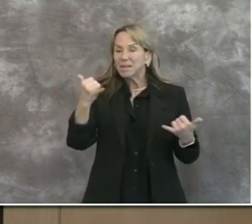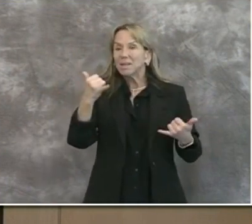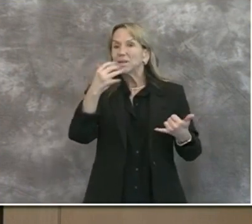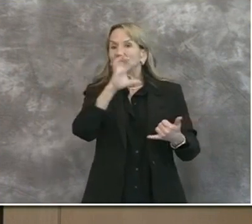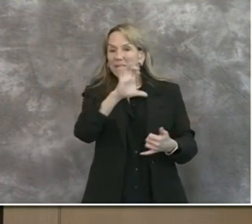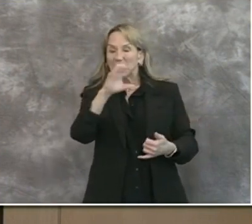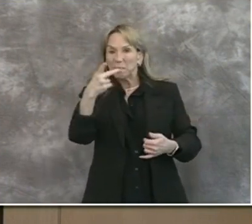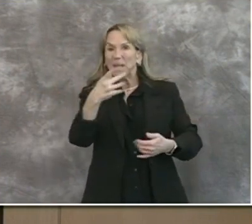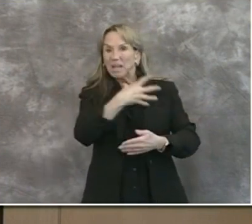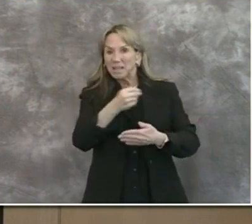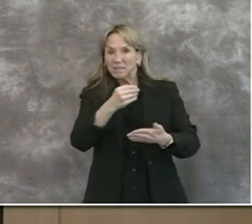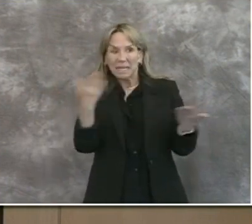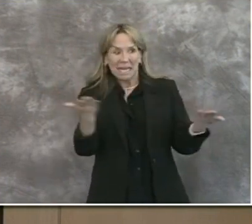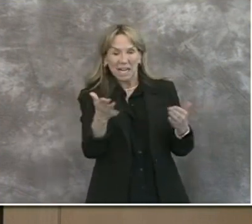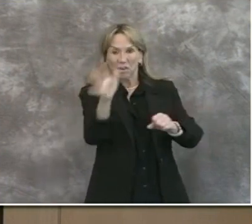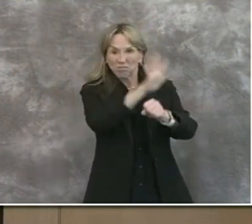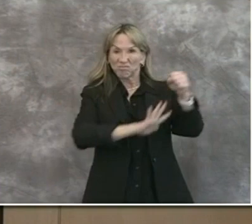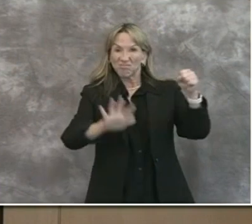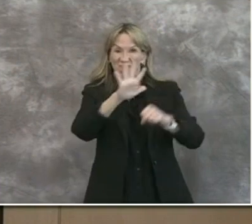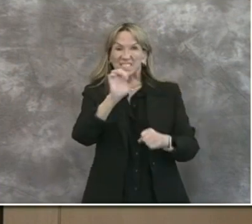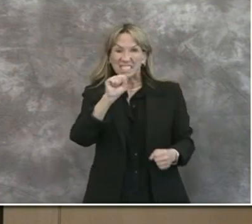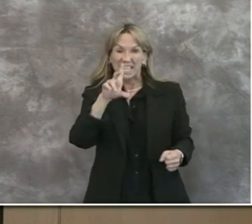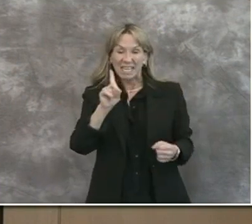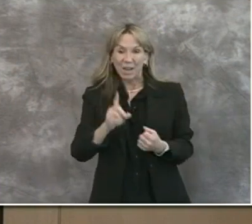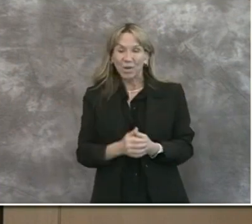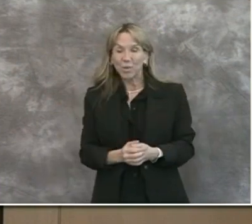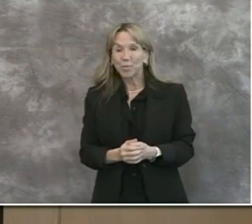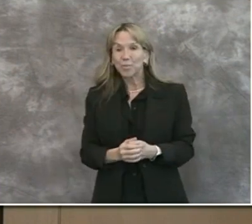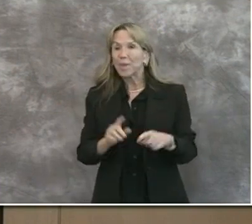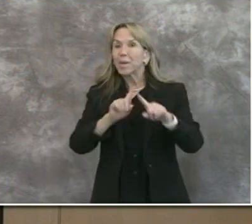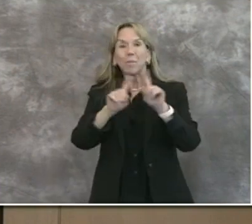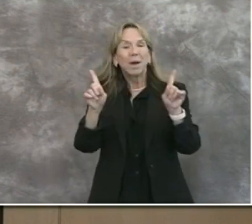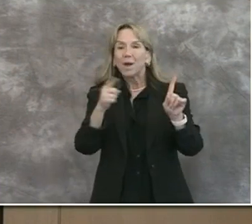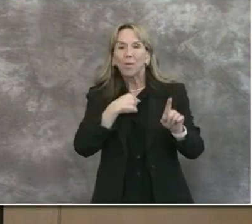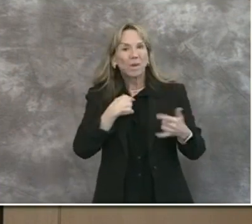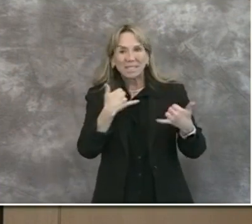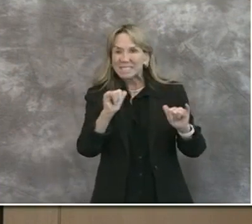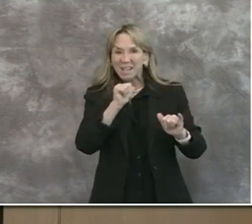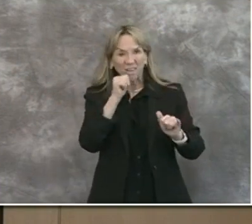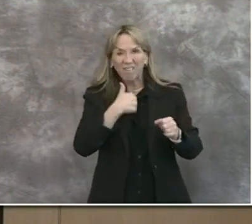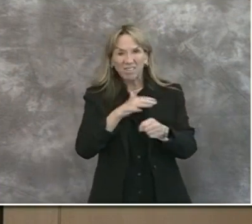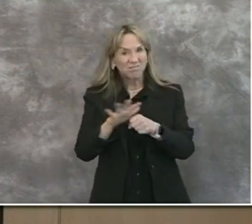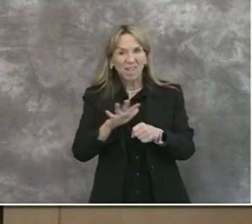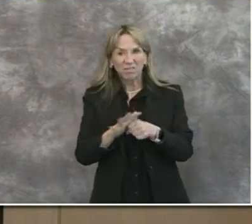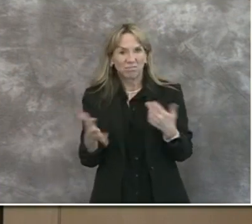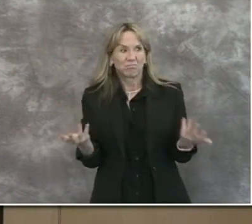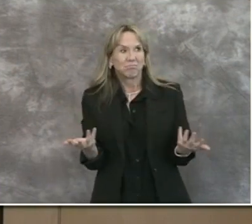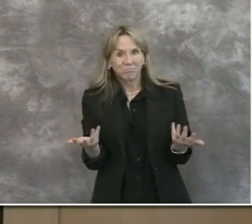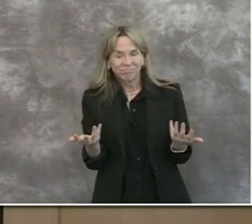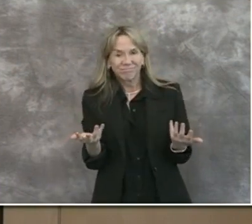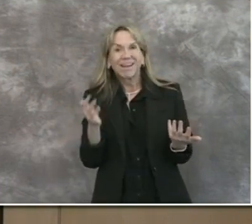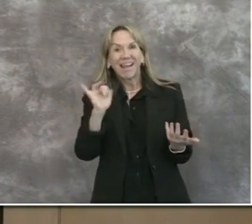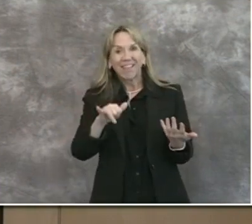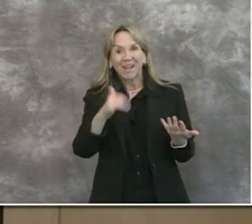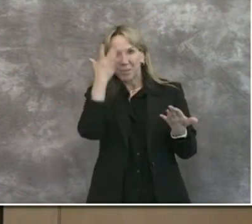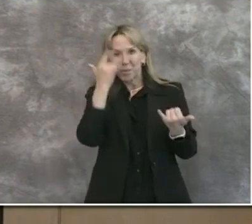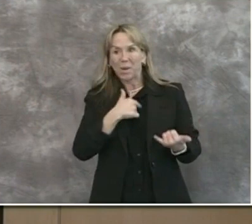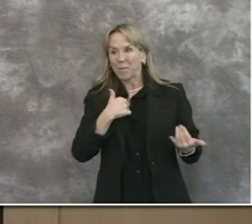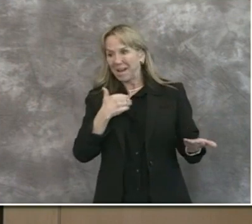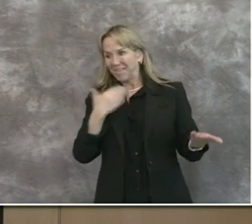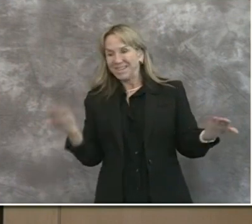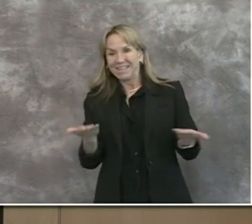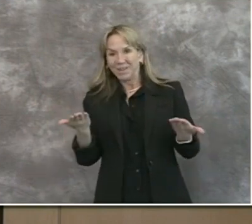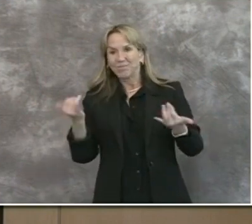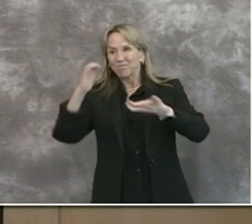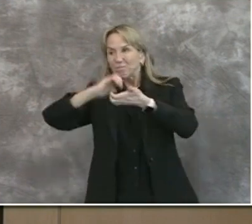particularly San Diego region. But we're not meeting the demand, and that sets the stage for this very innovative